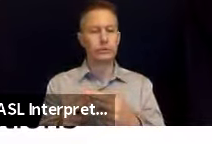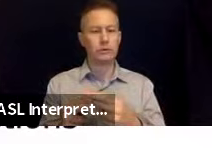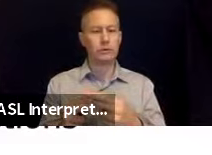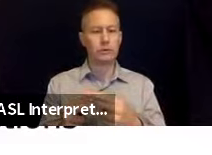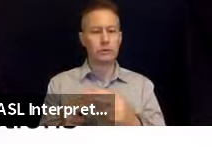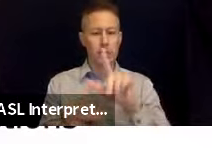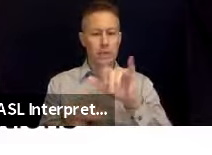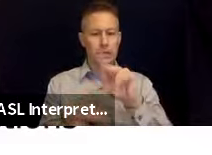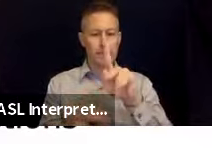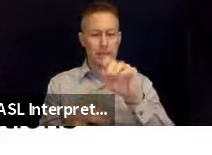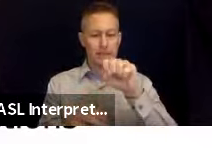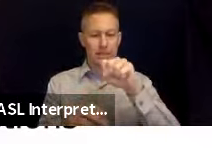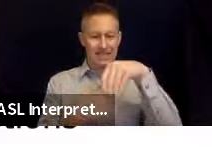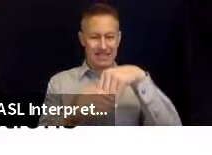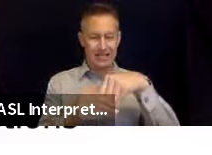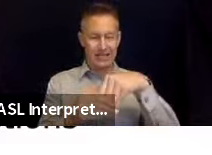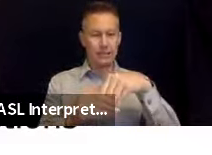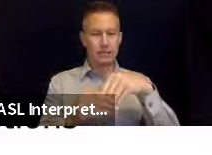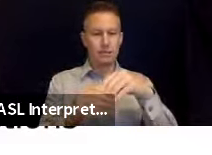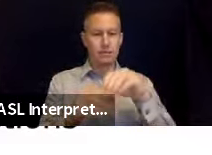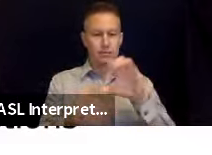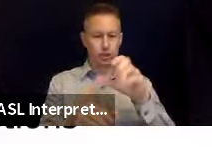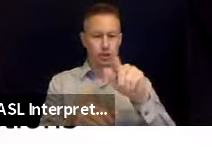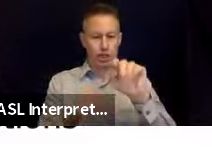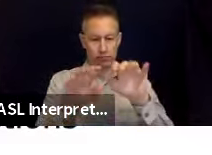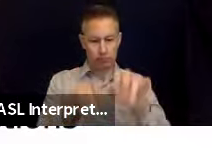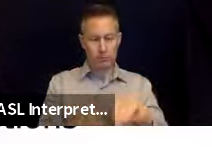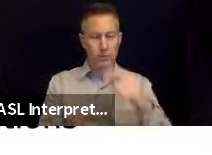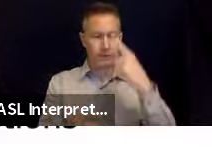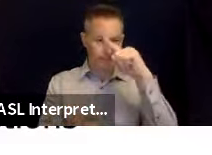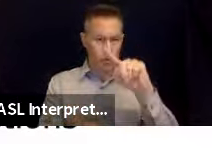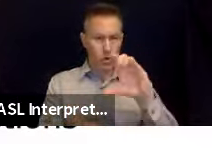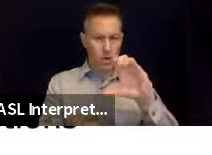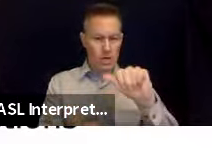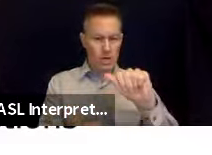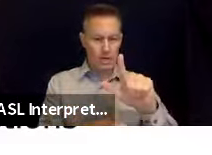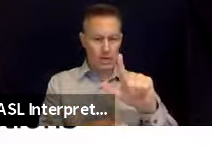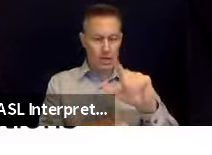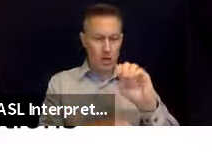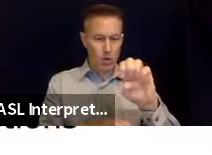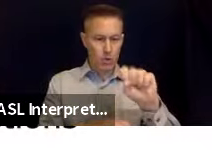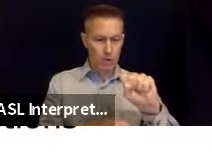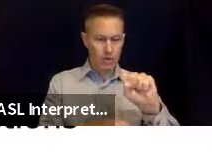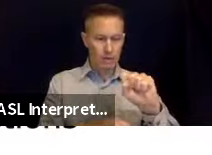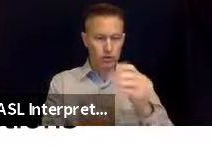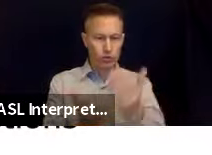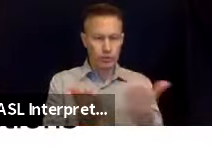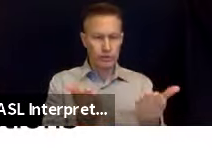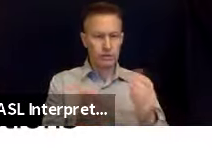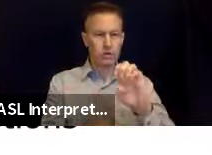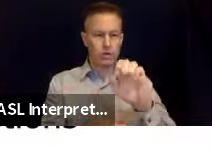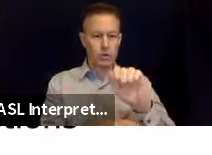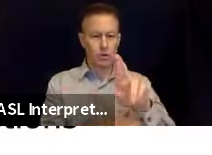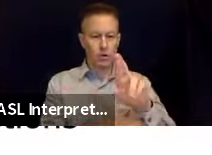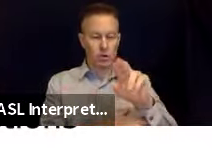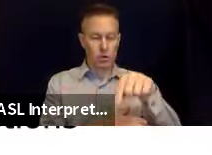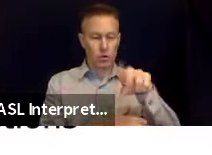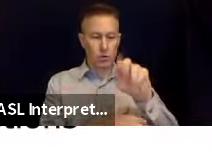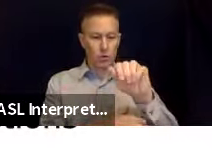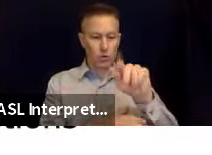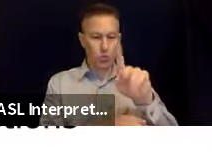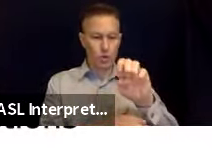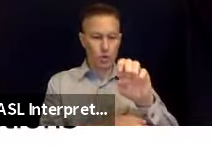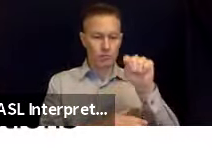links in the chat to the Cal OES resources, including at earthquake.ca.gov and the